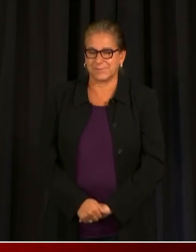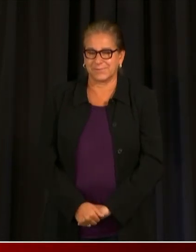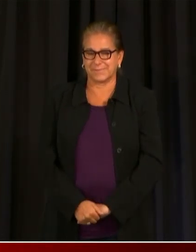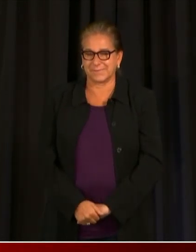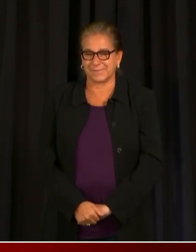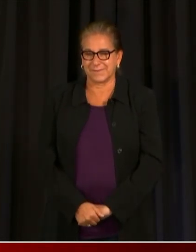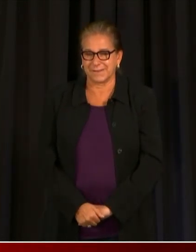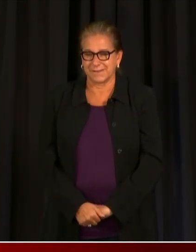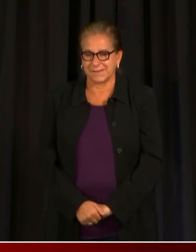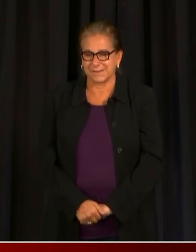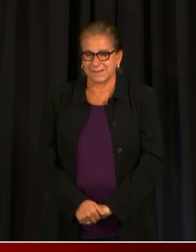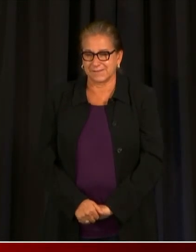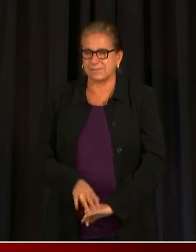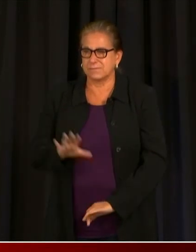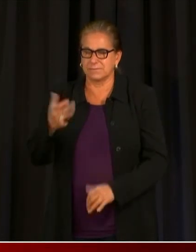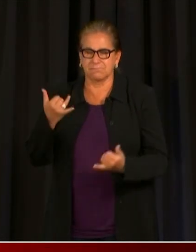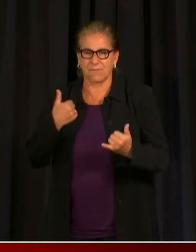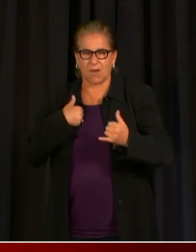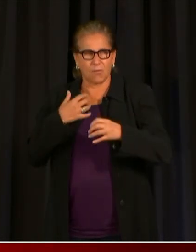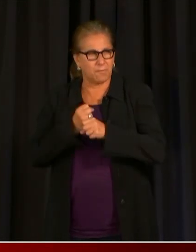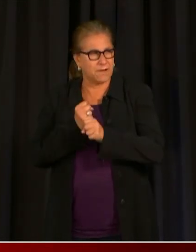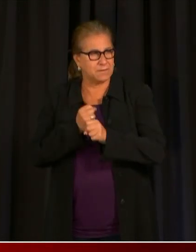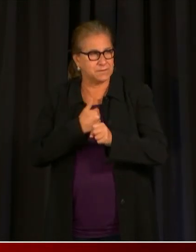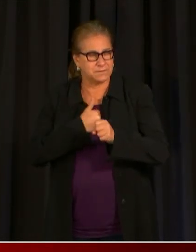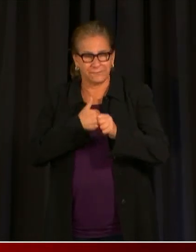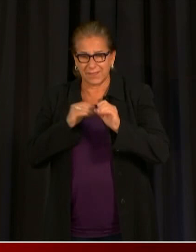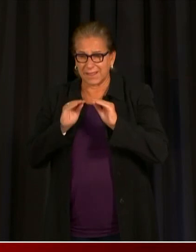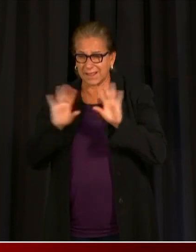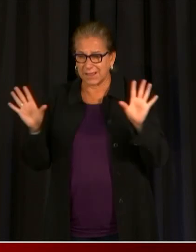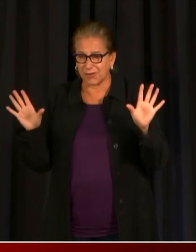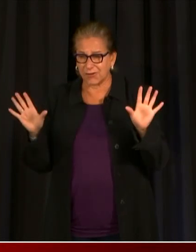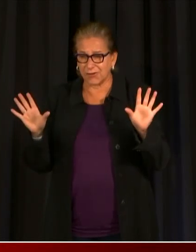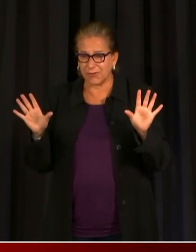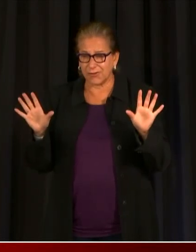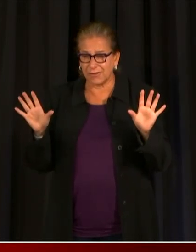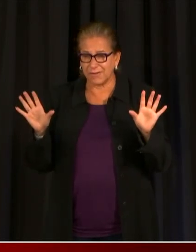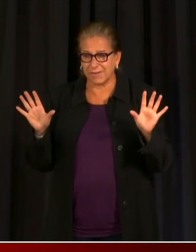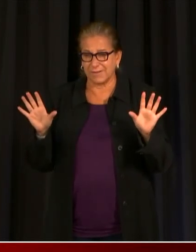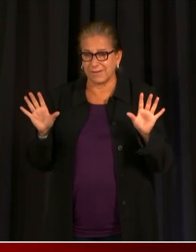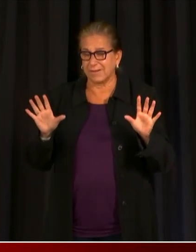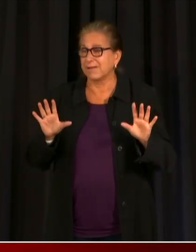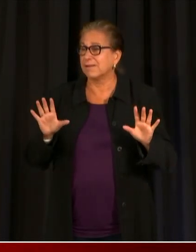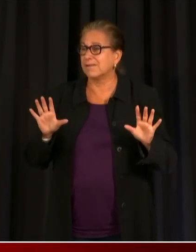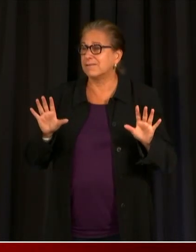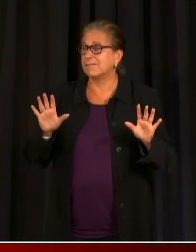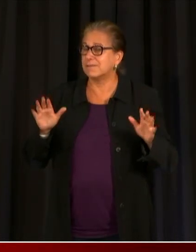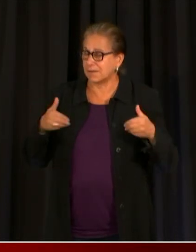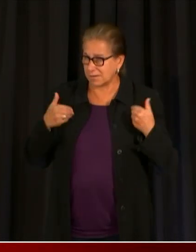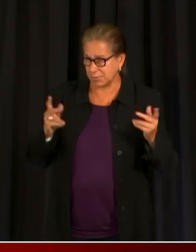now I want to be clear that these incentives are for young people to get the COVID-19 vaccine.